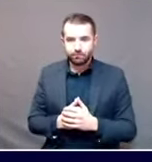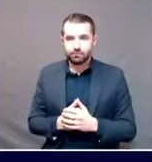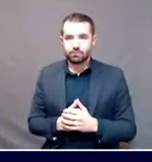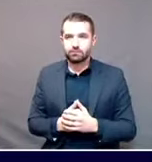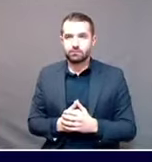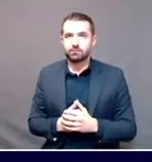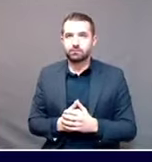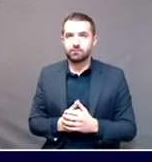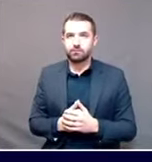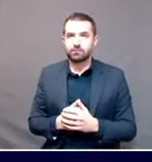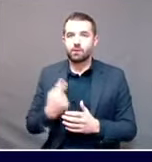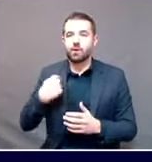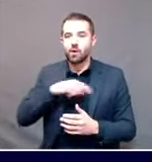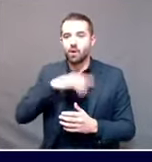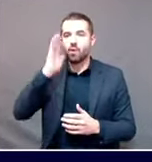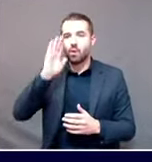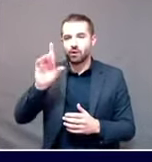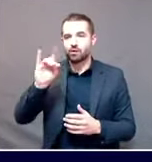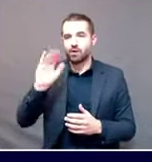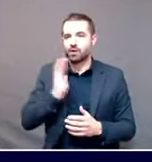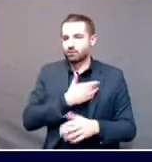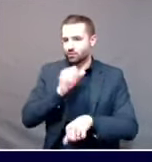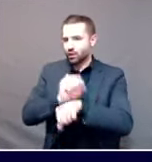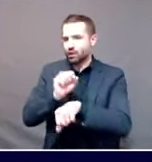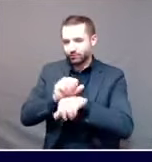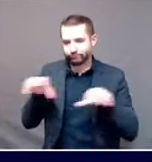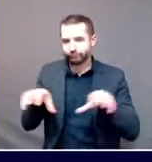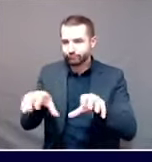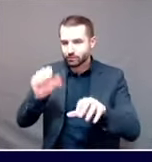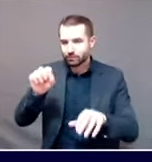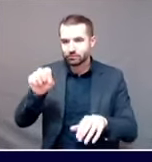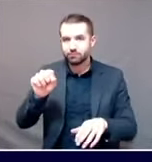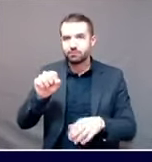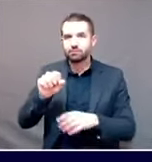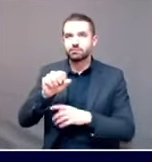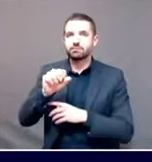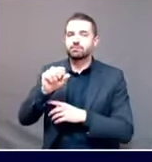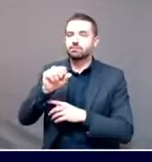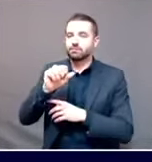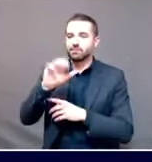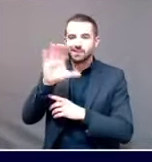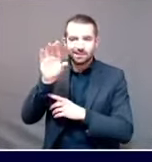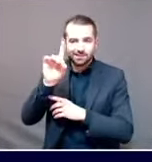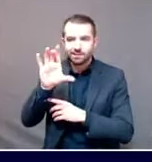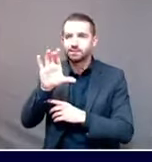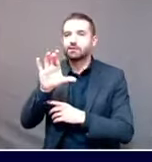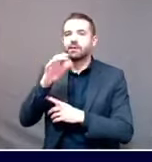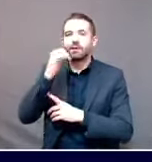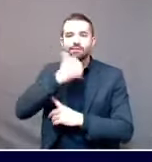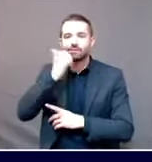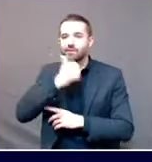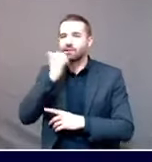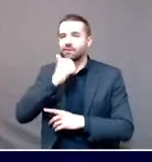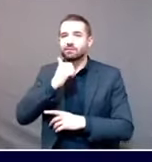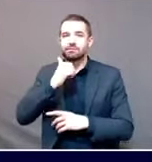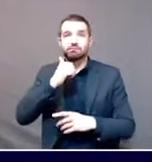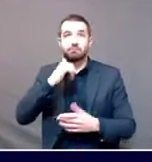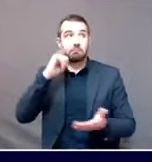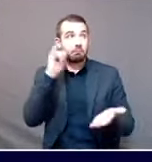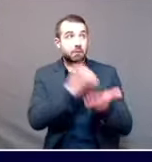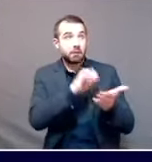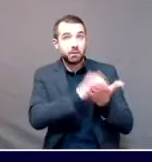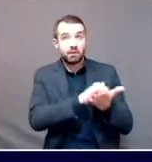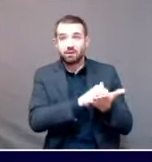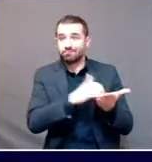That's what we do at the Maine CDC. It's what we do every day. We do the impossible and the hard every single day. But